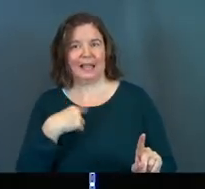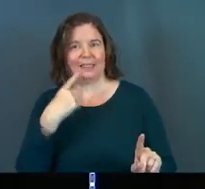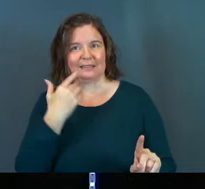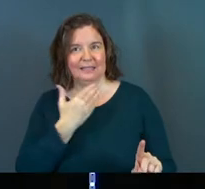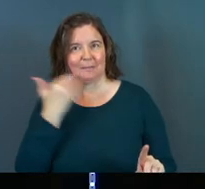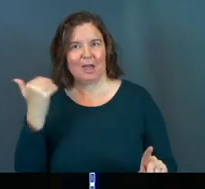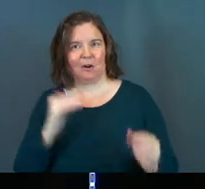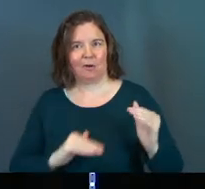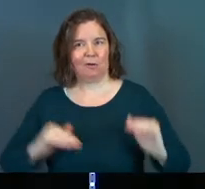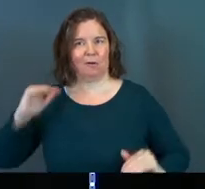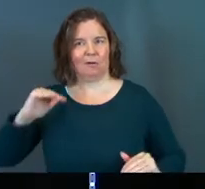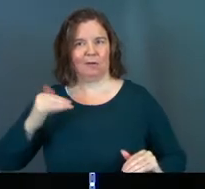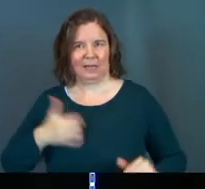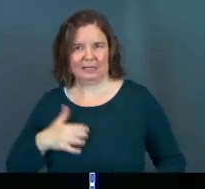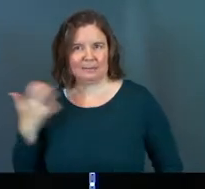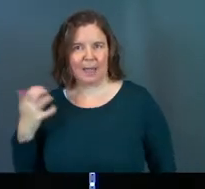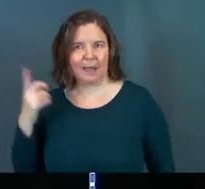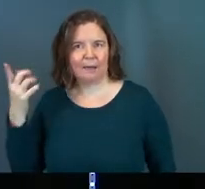he's mad.